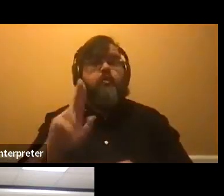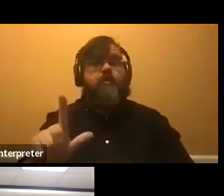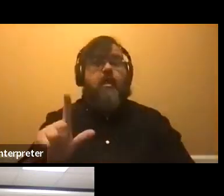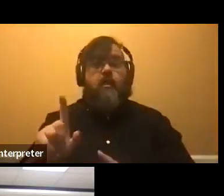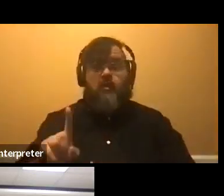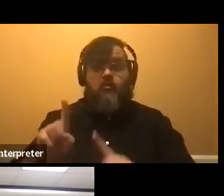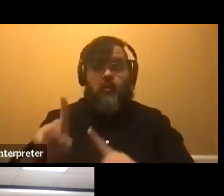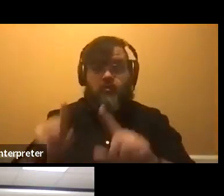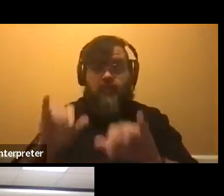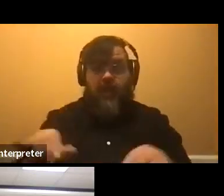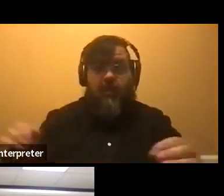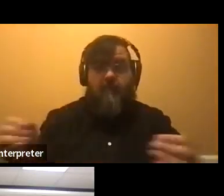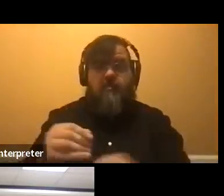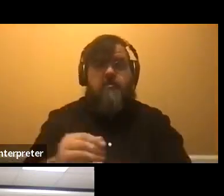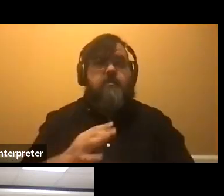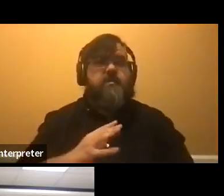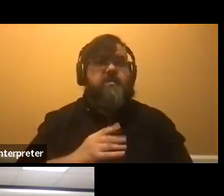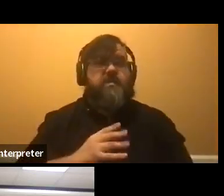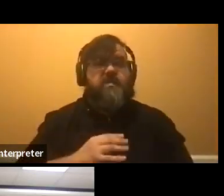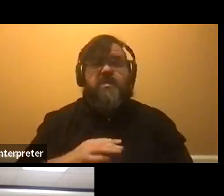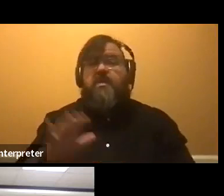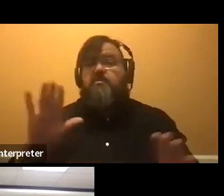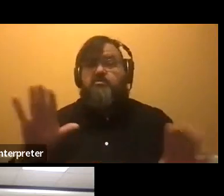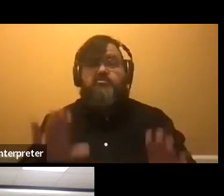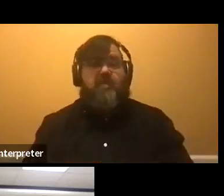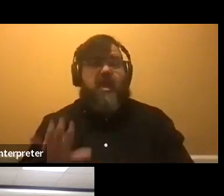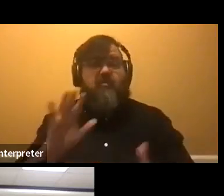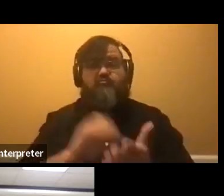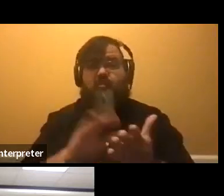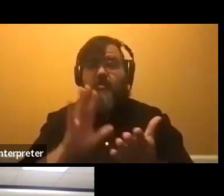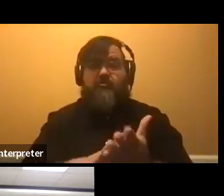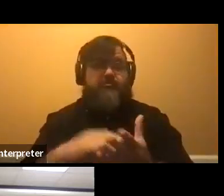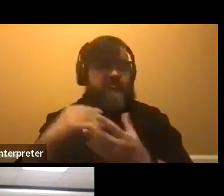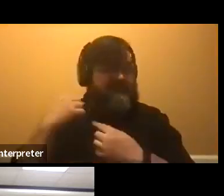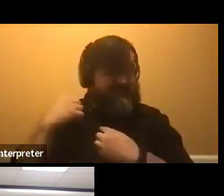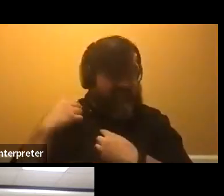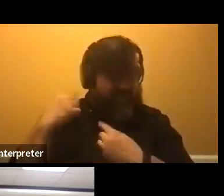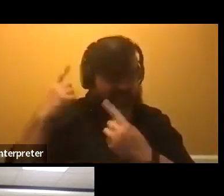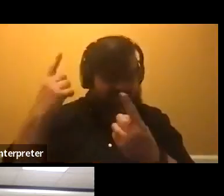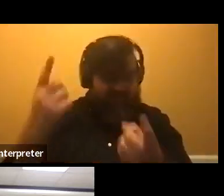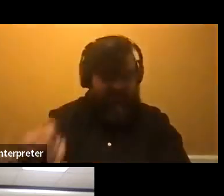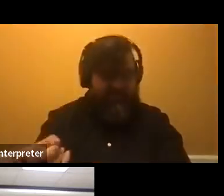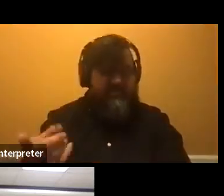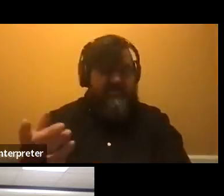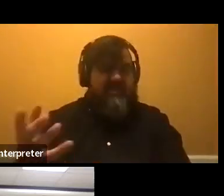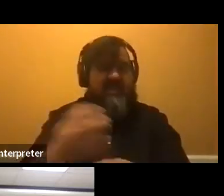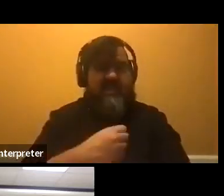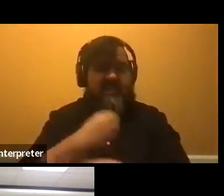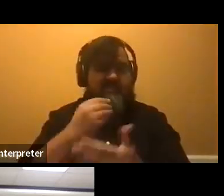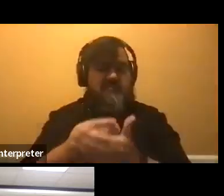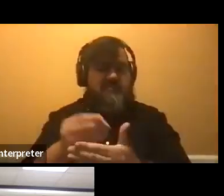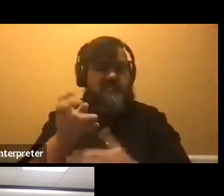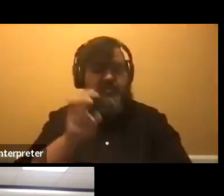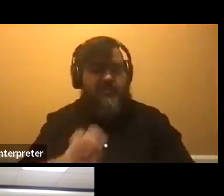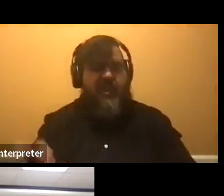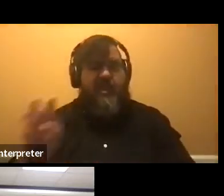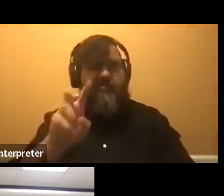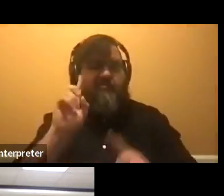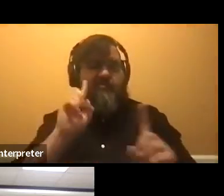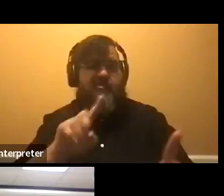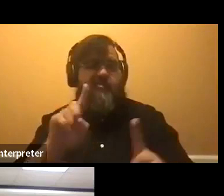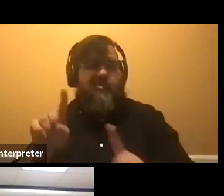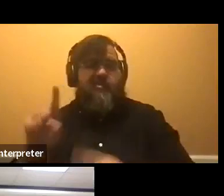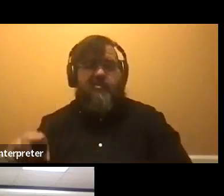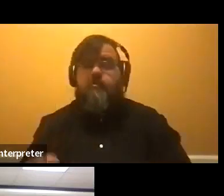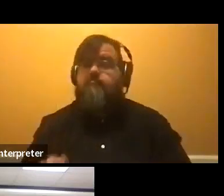a great track record of securing these competitive scholarships and fellowships. In fact, we just have a